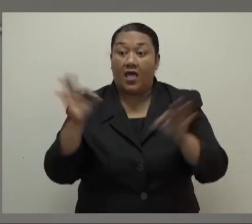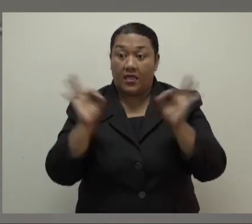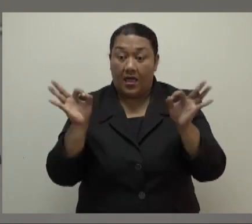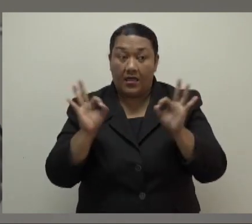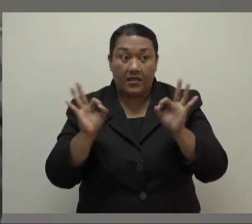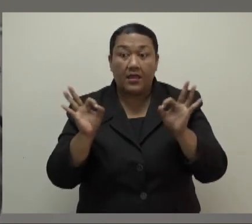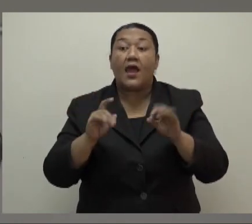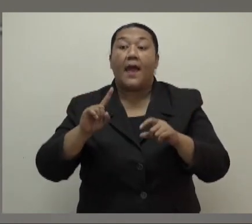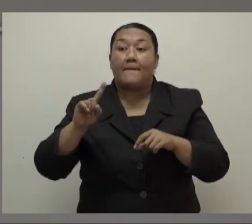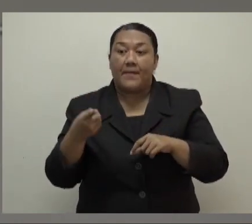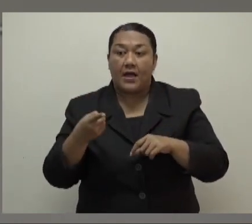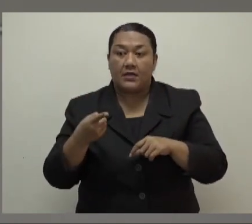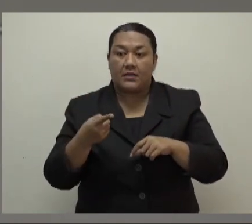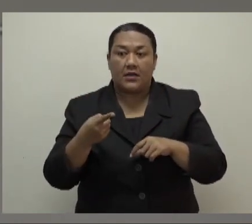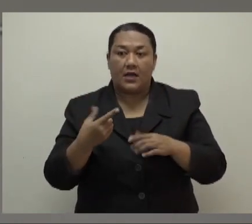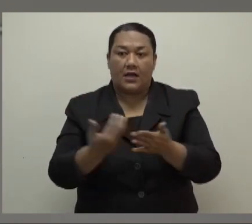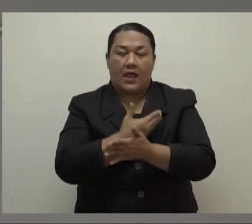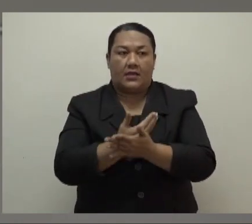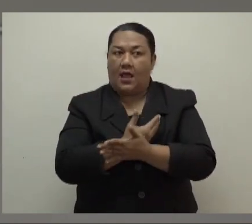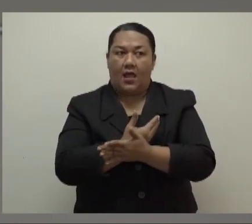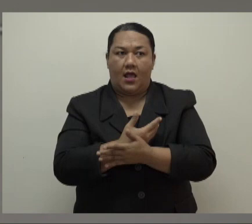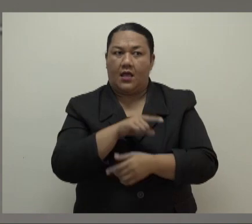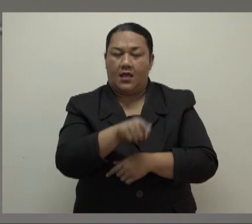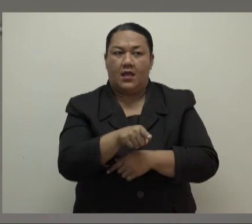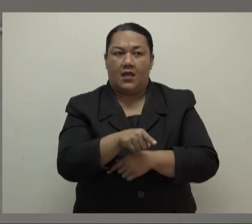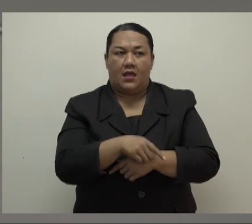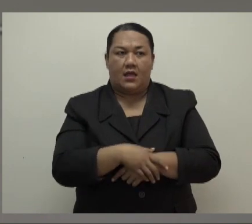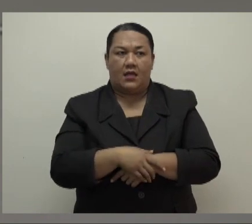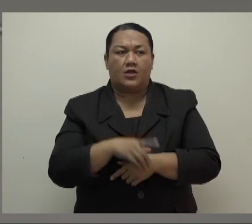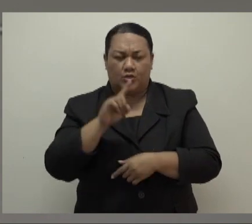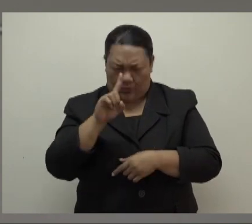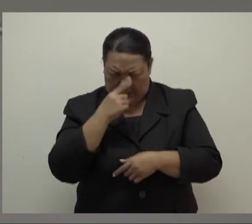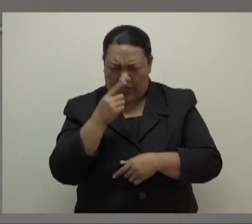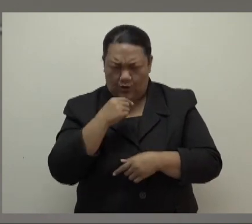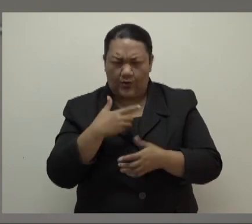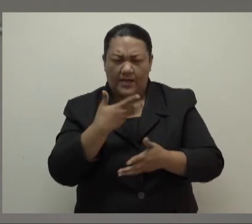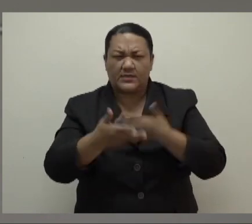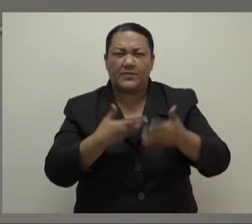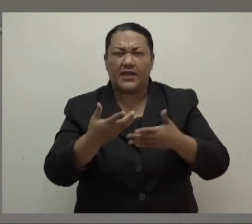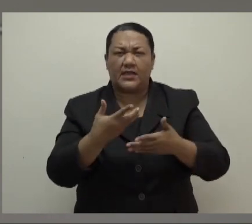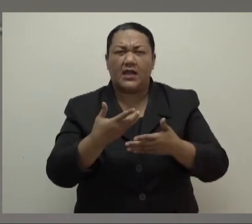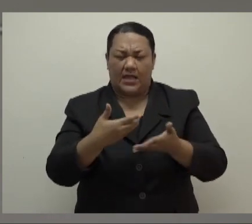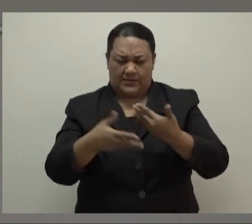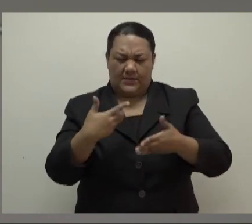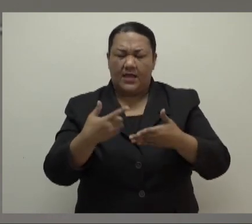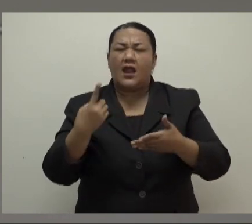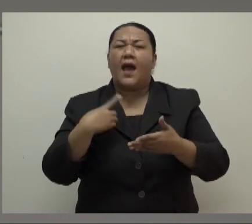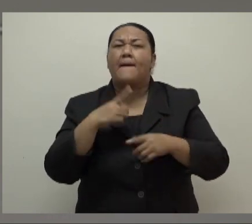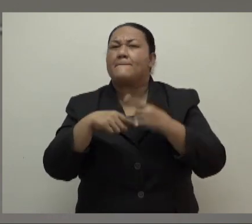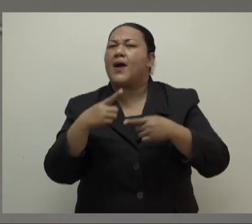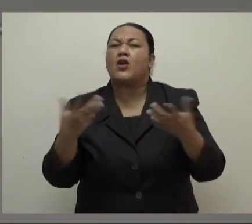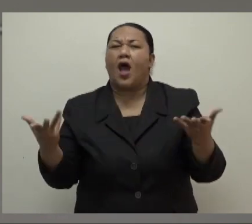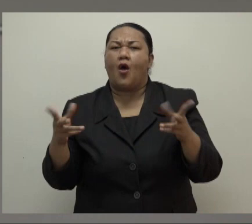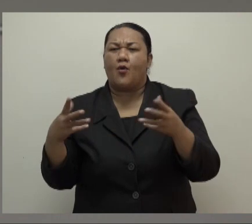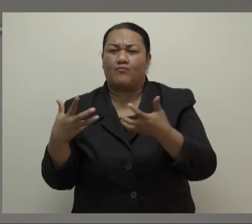confirm as the Minister of Elections, there is a no vote, no jab, no vote policy? There's no such law in place and you need to